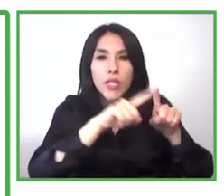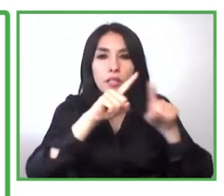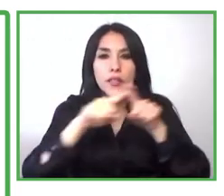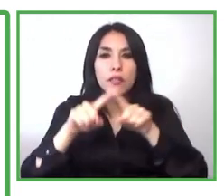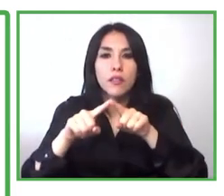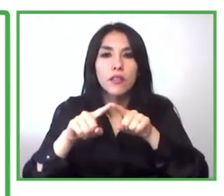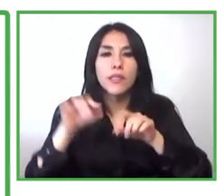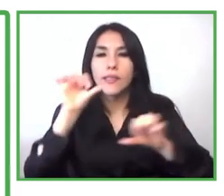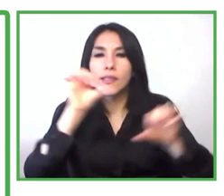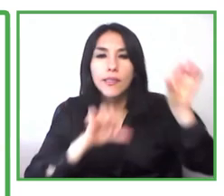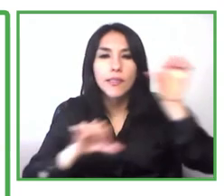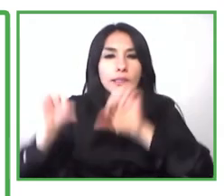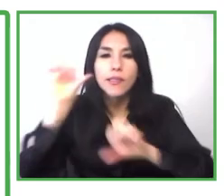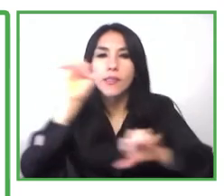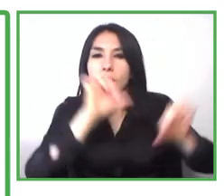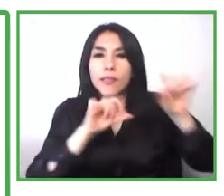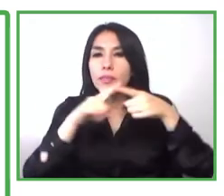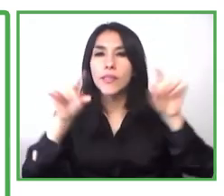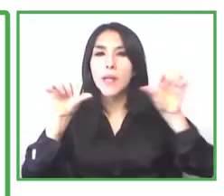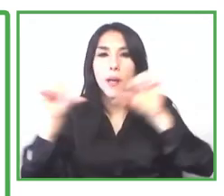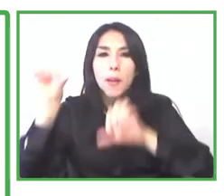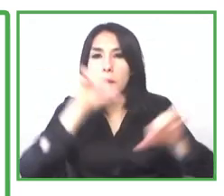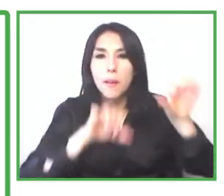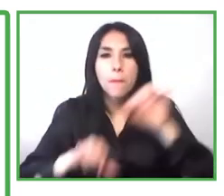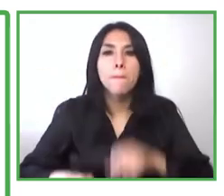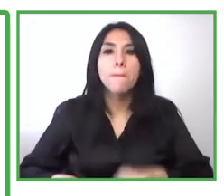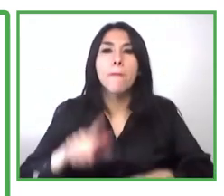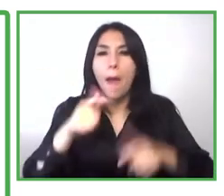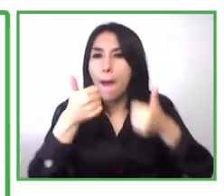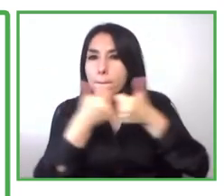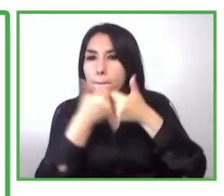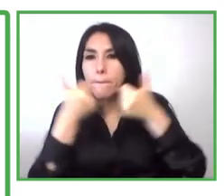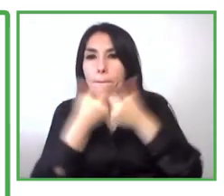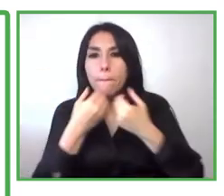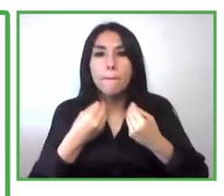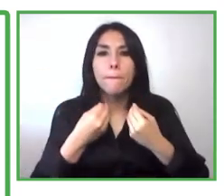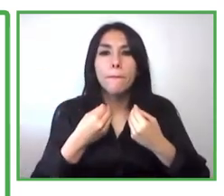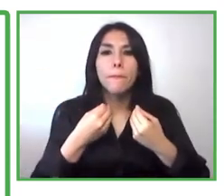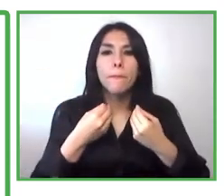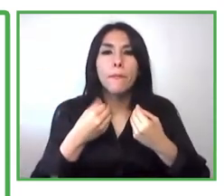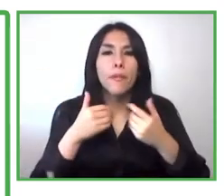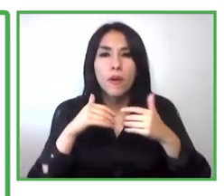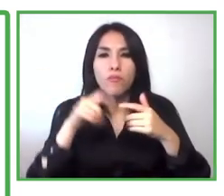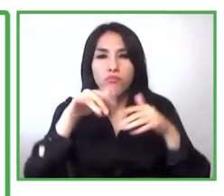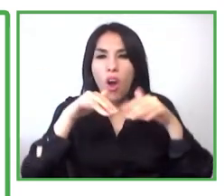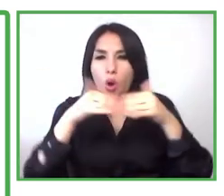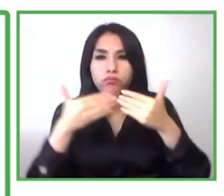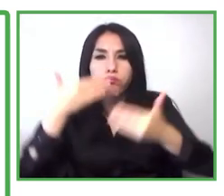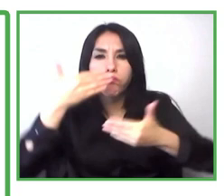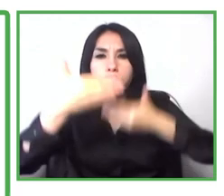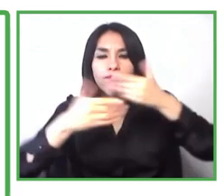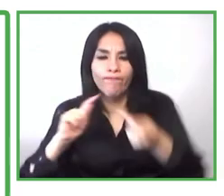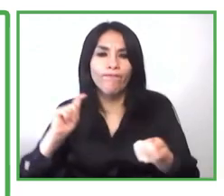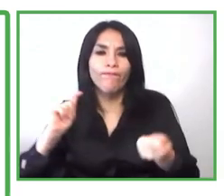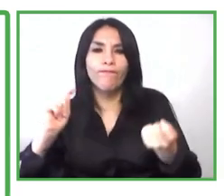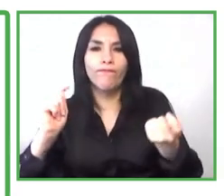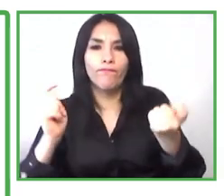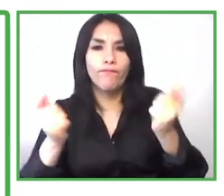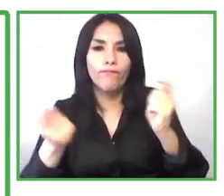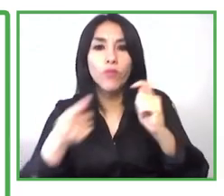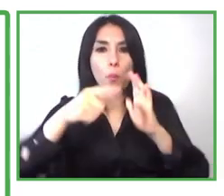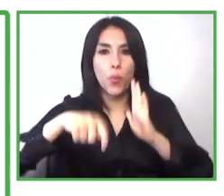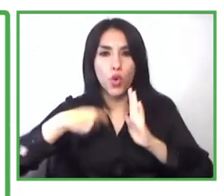ventures throughout all the education of the project these are the three